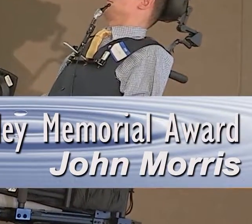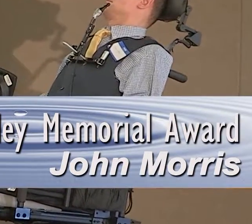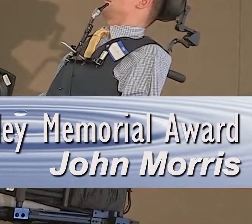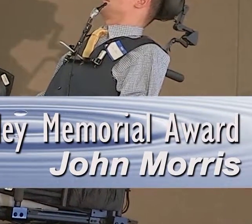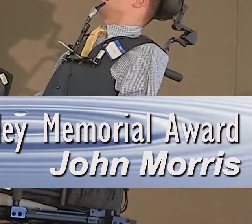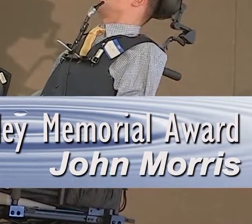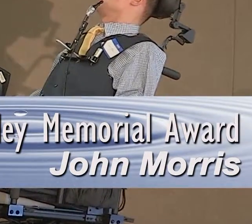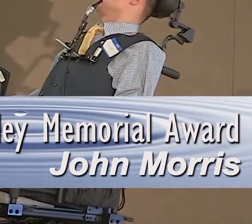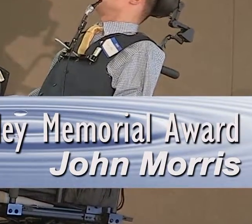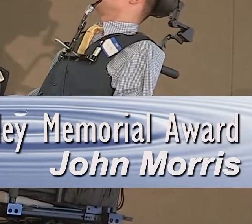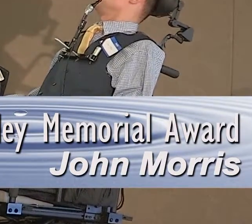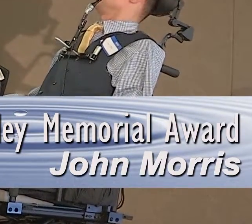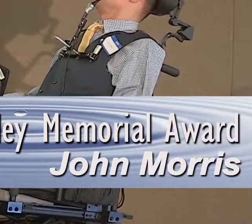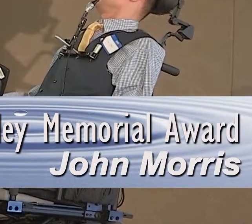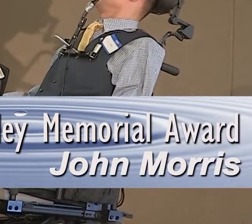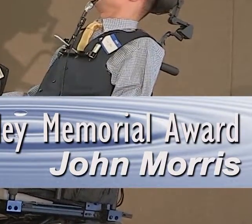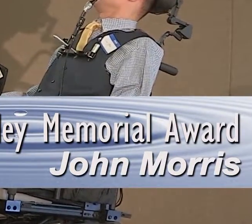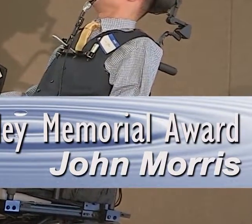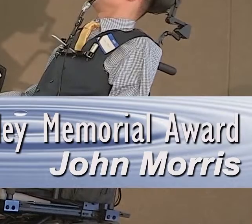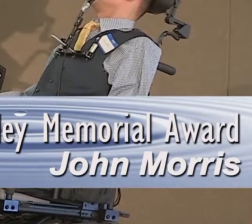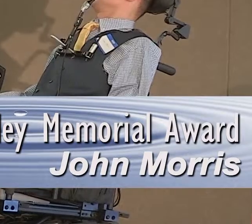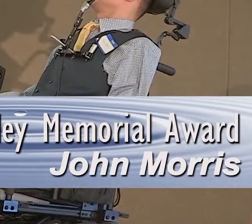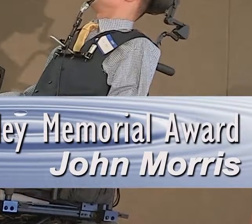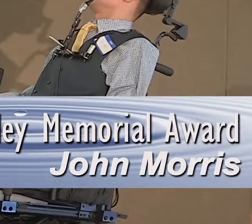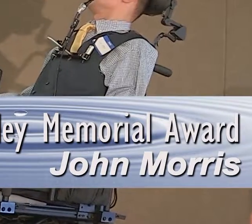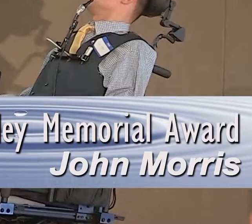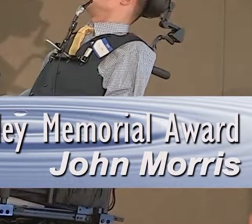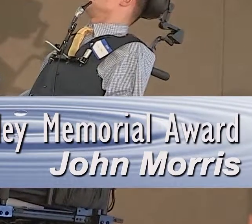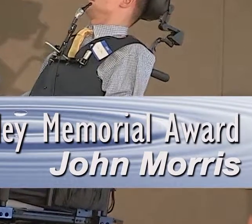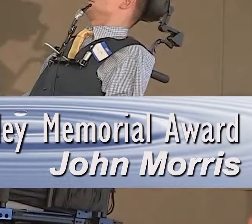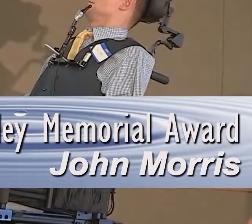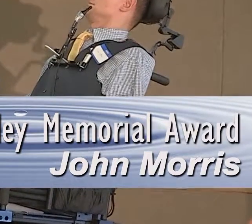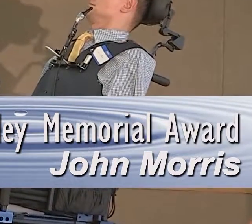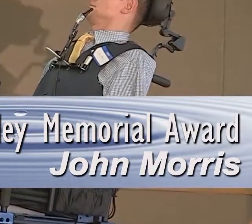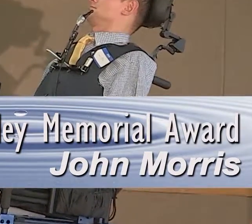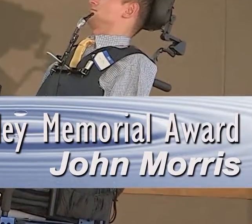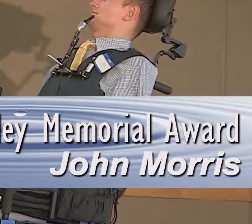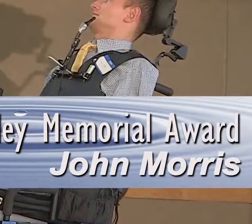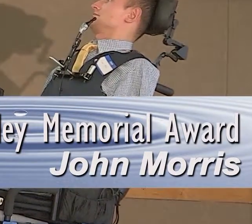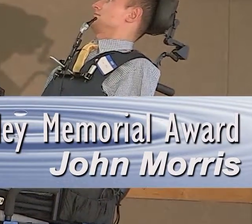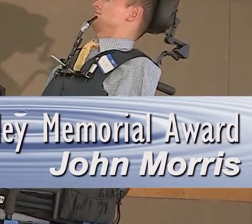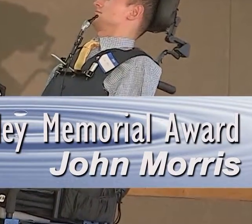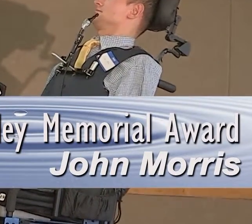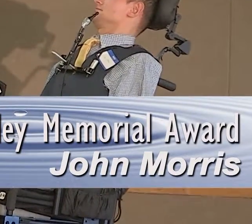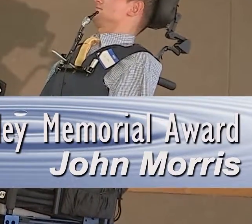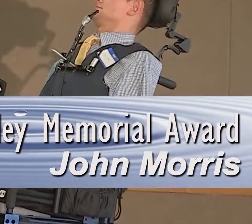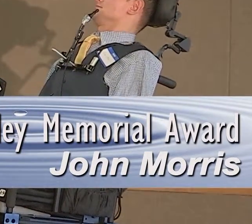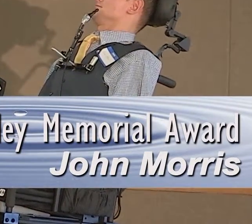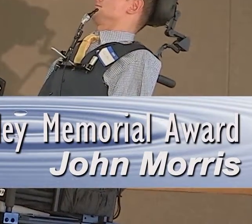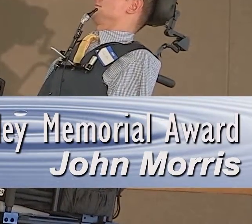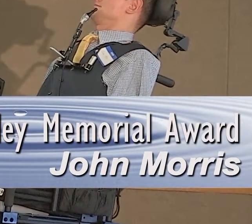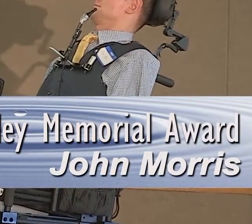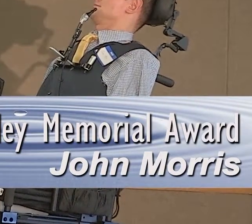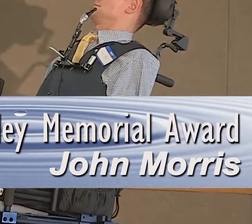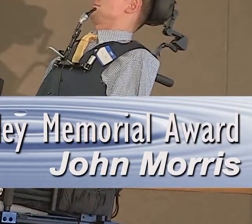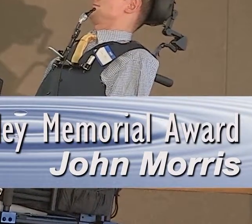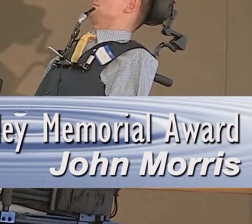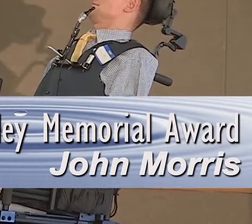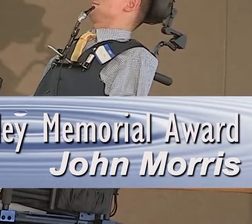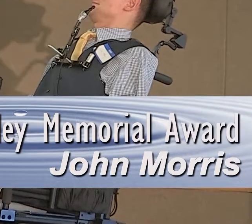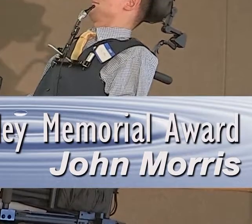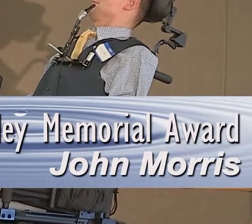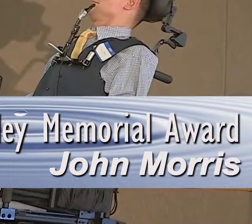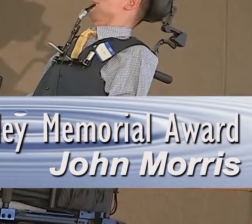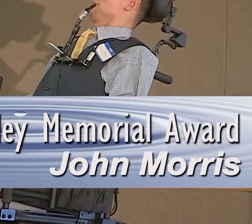manual wheelchairs with a suspension system. Think of driving a car with no shocks and then transfer that to the